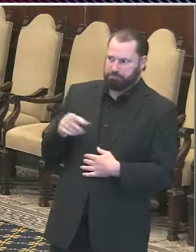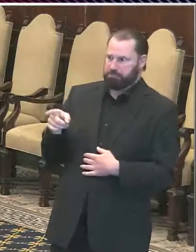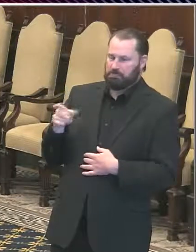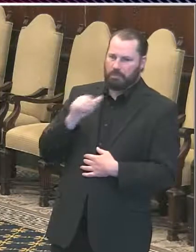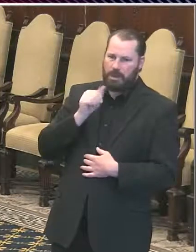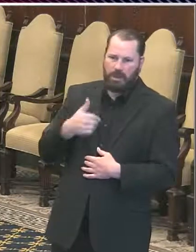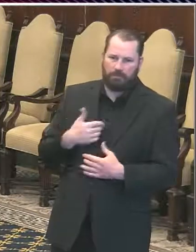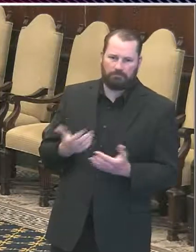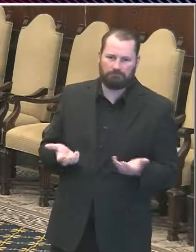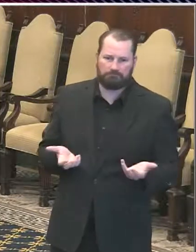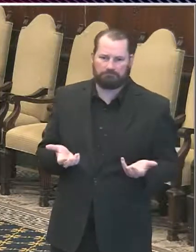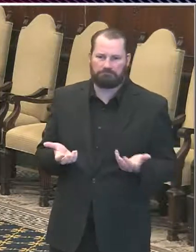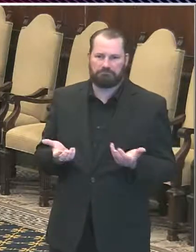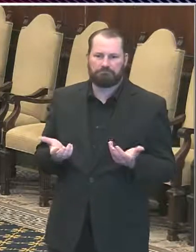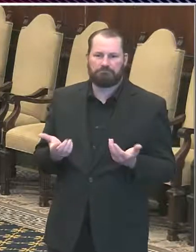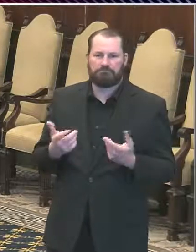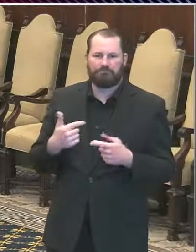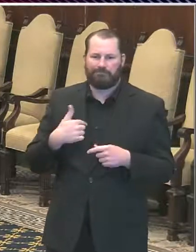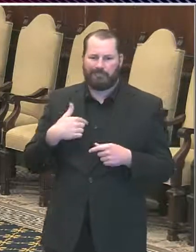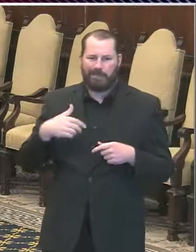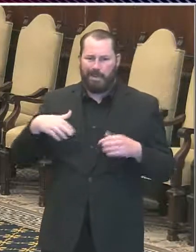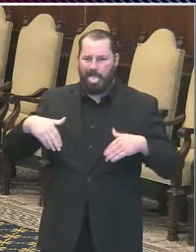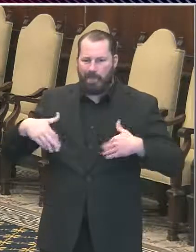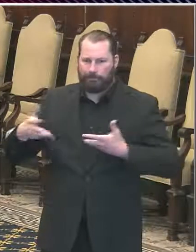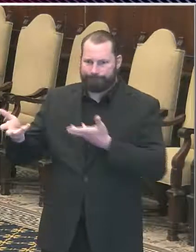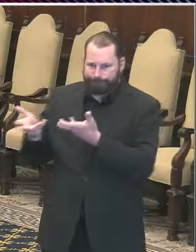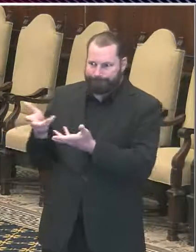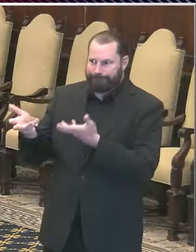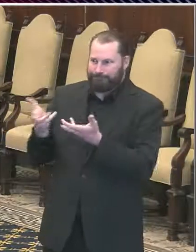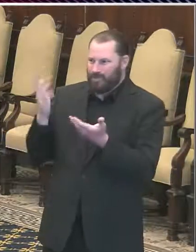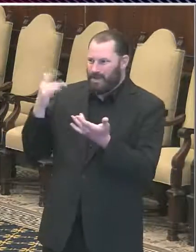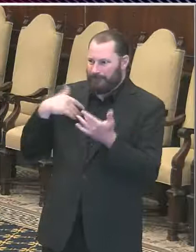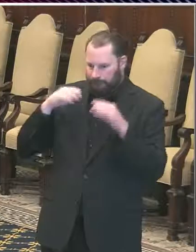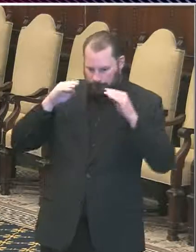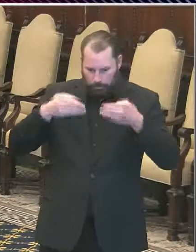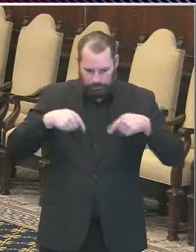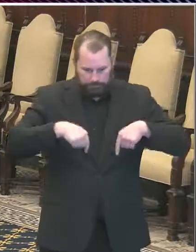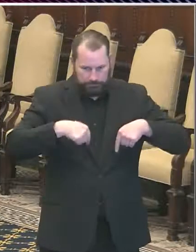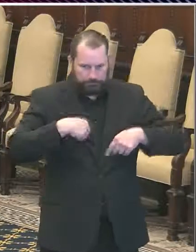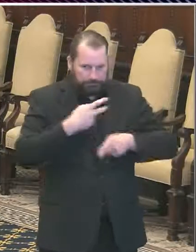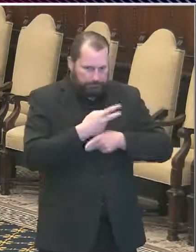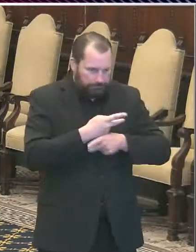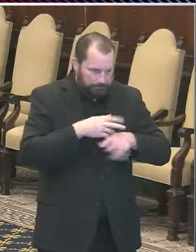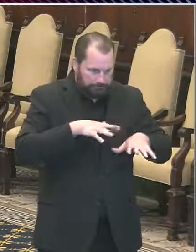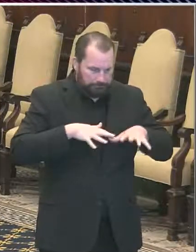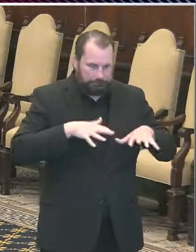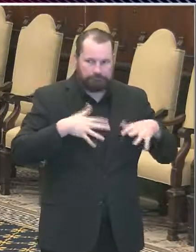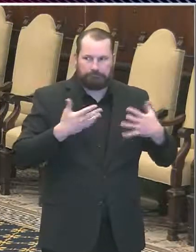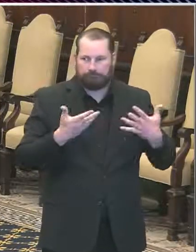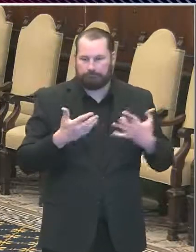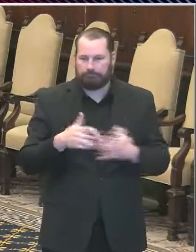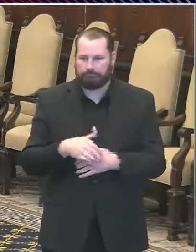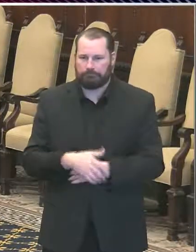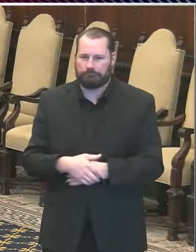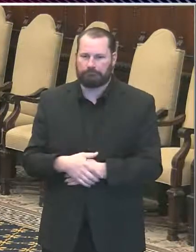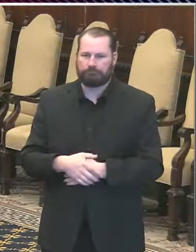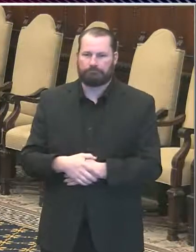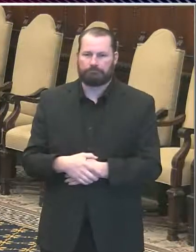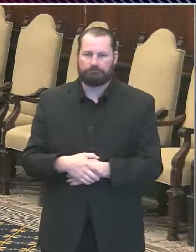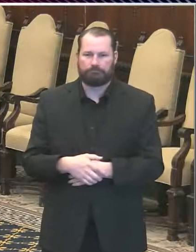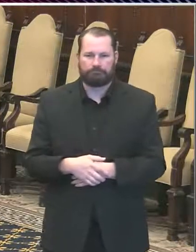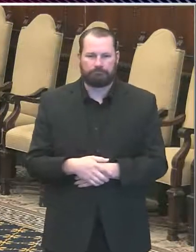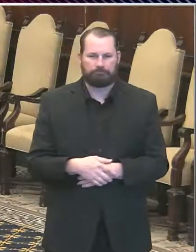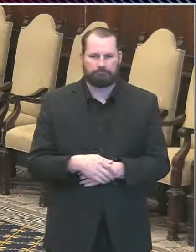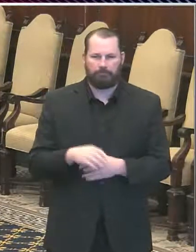just haven't had any conversation because we've been dealing with our region and our city. and our city. Yeah and Kennedy just to clarify our Office of Emergency